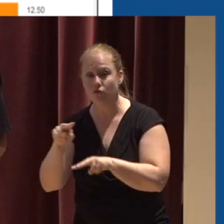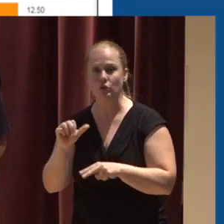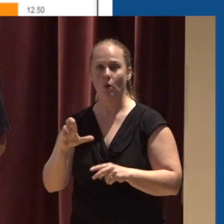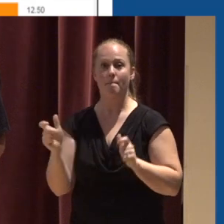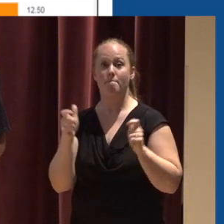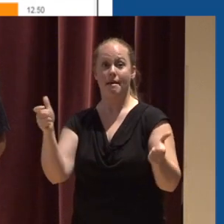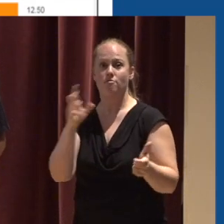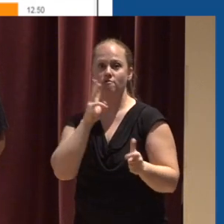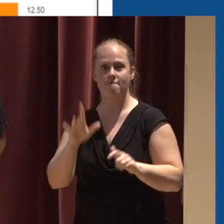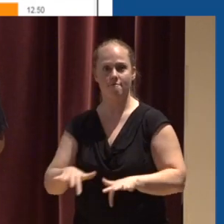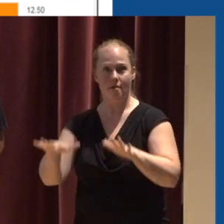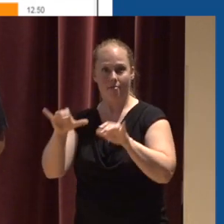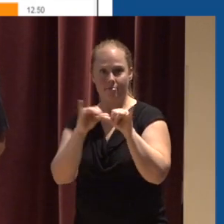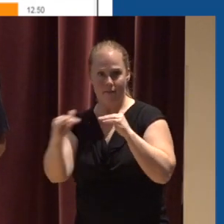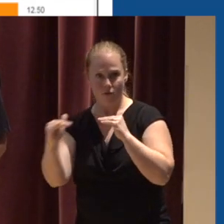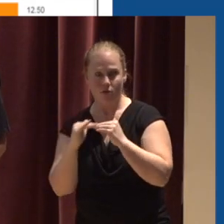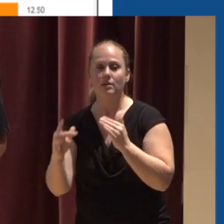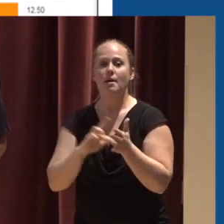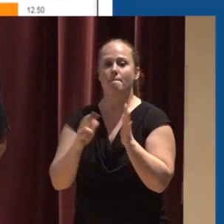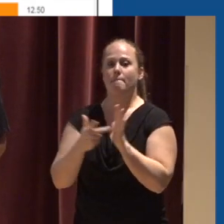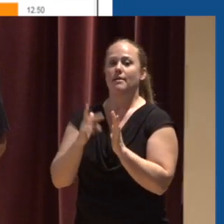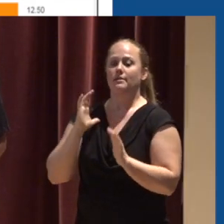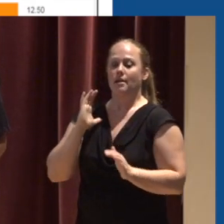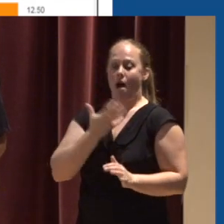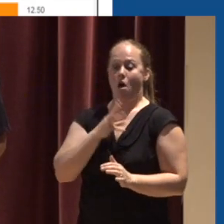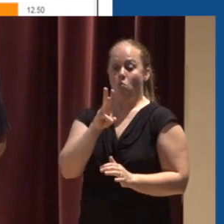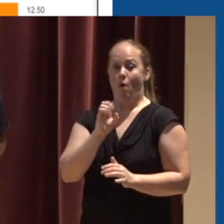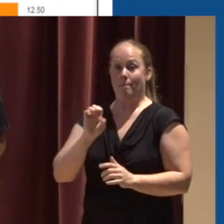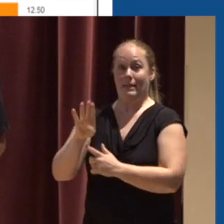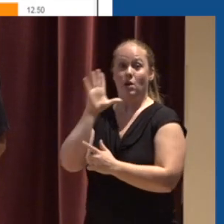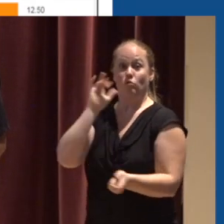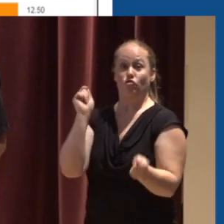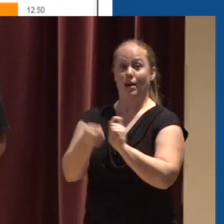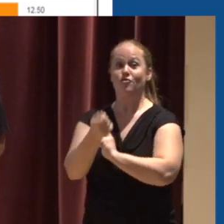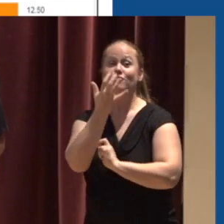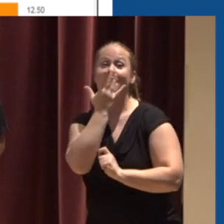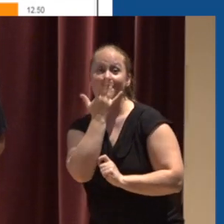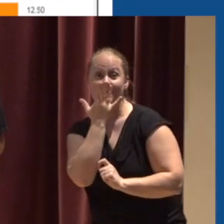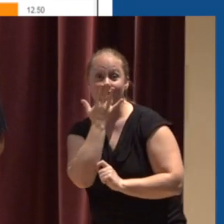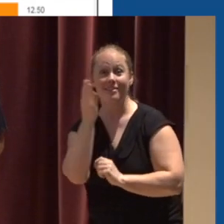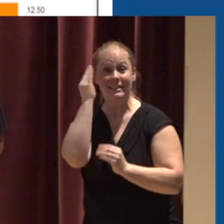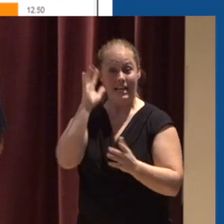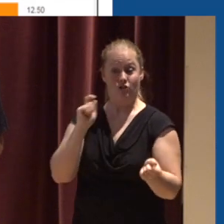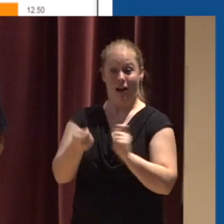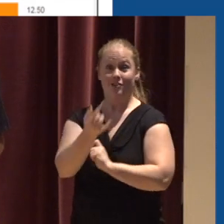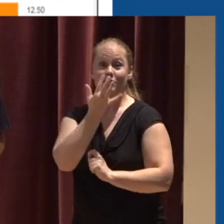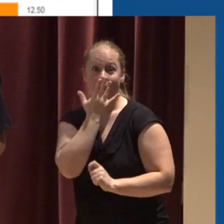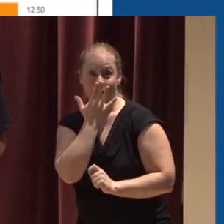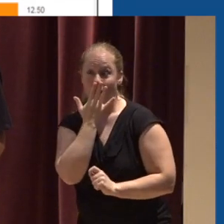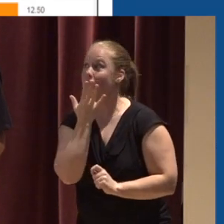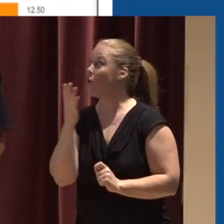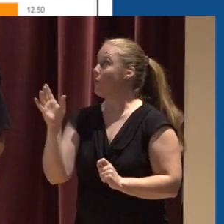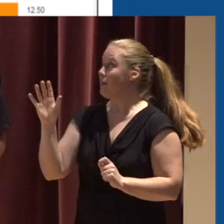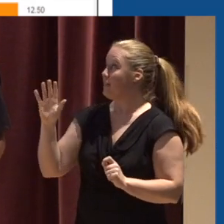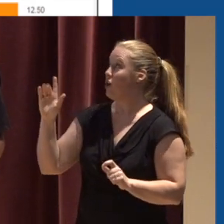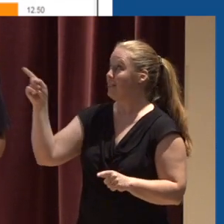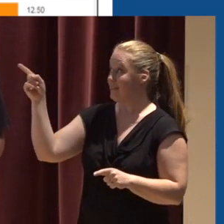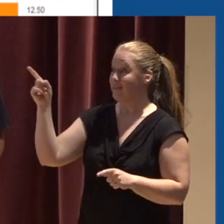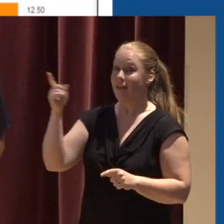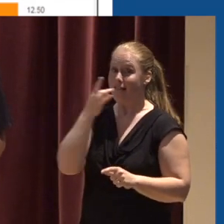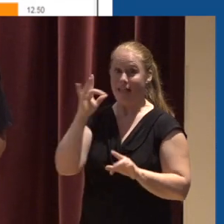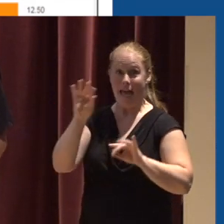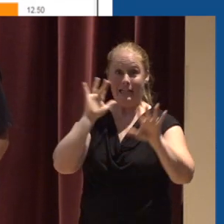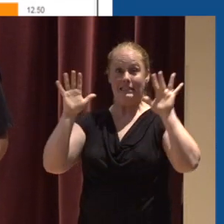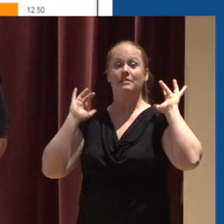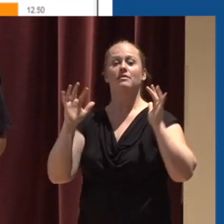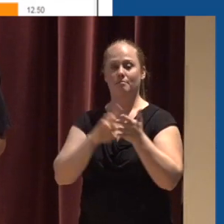Then the data and website itself will actually start to turn various colors And when it starts lighting up like a Christmas tree It's basically